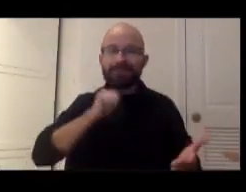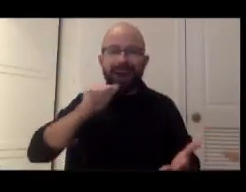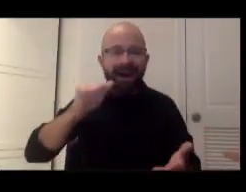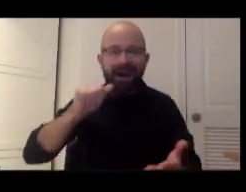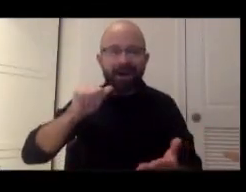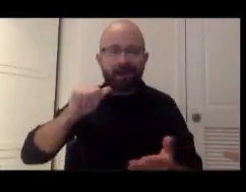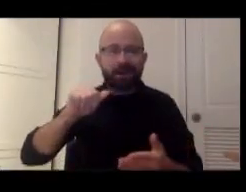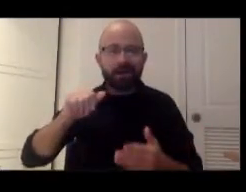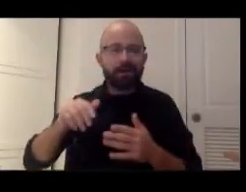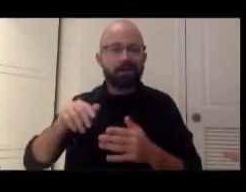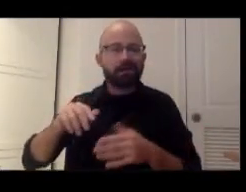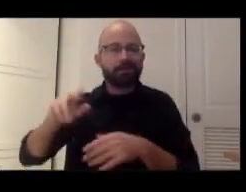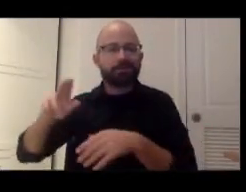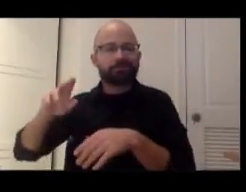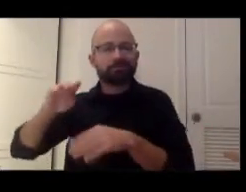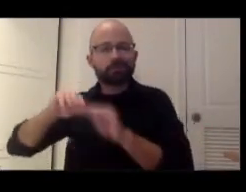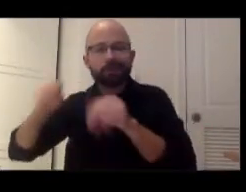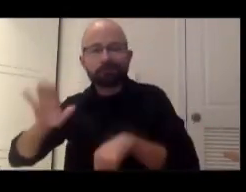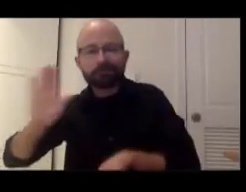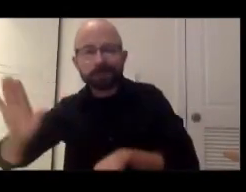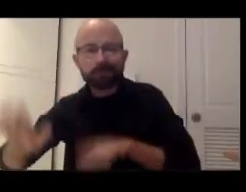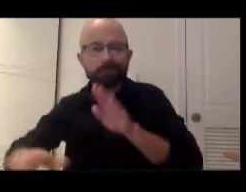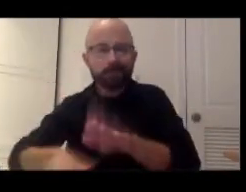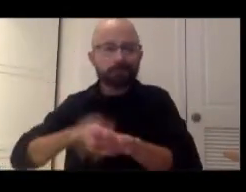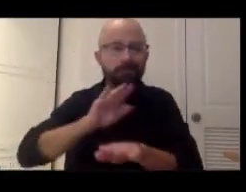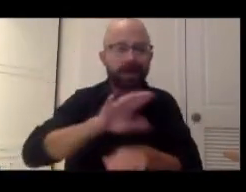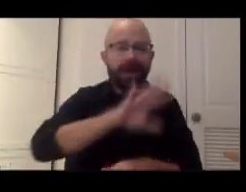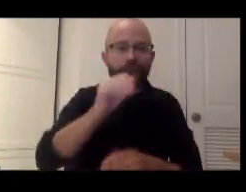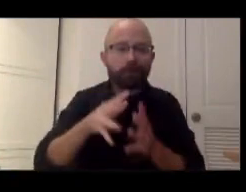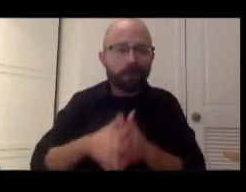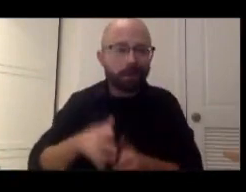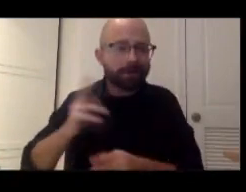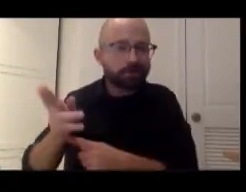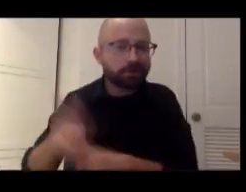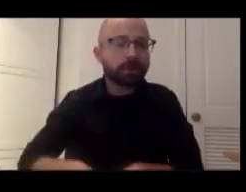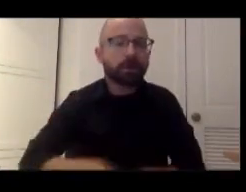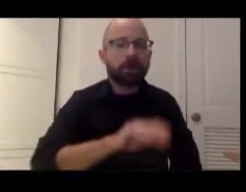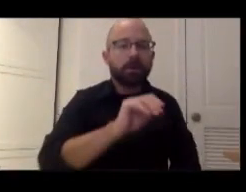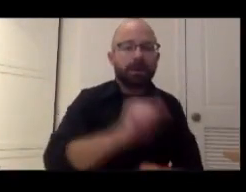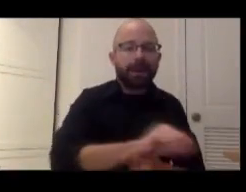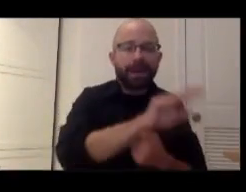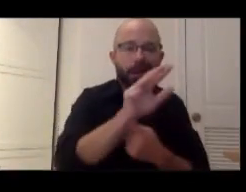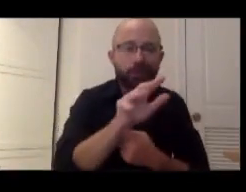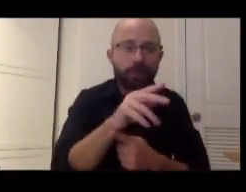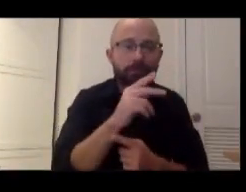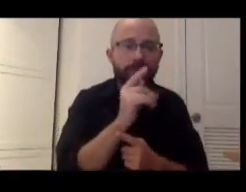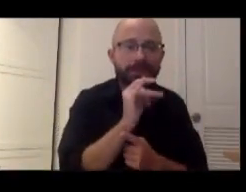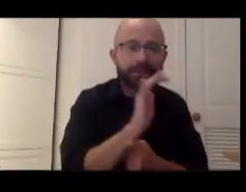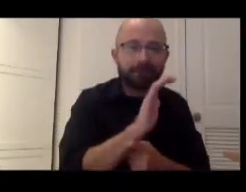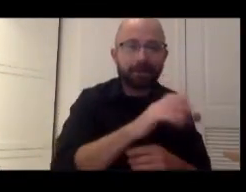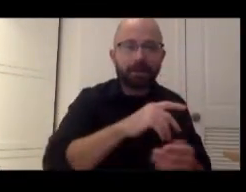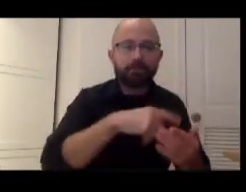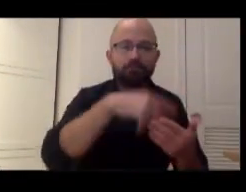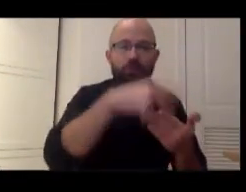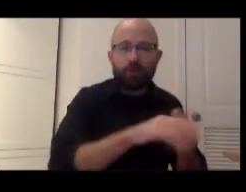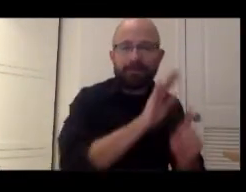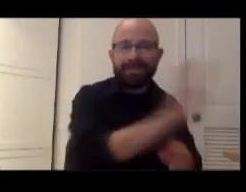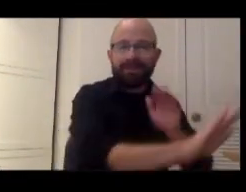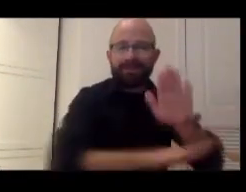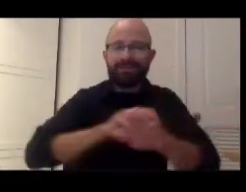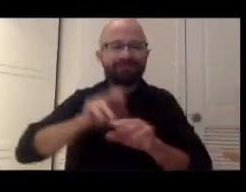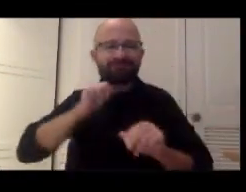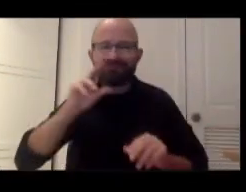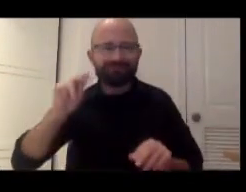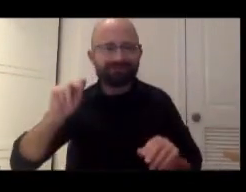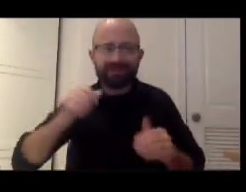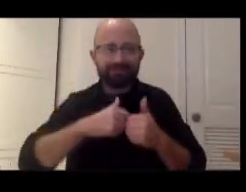doing this, or the African American History and Culture Museum, or the Asian American and Asian Pacific program, but it's also